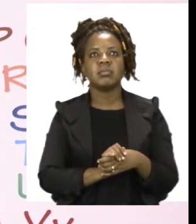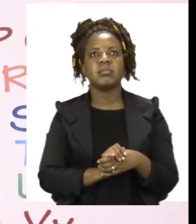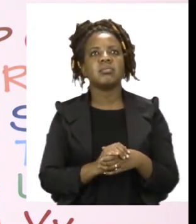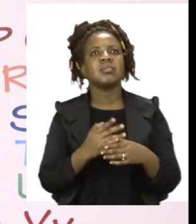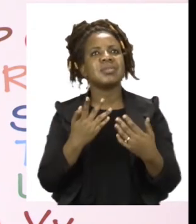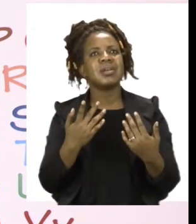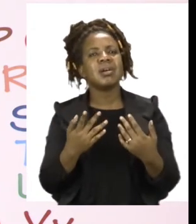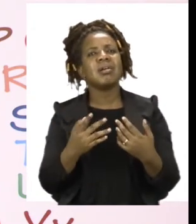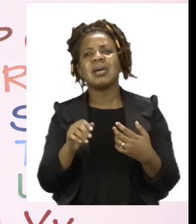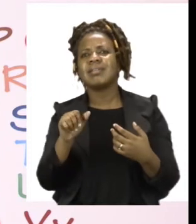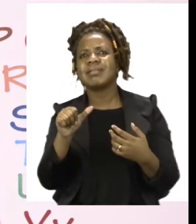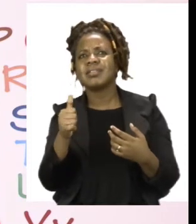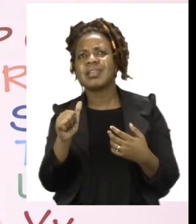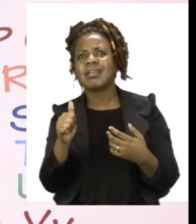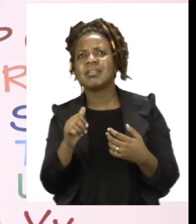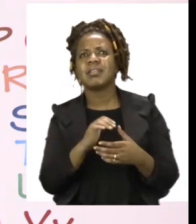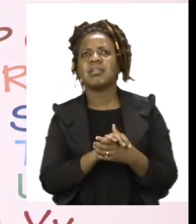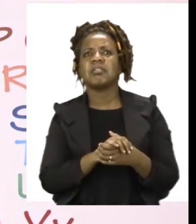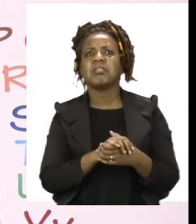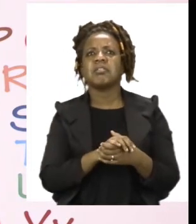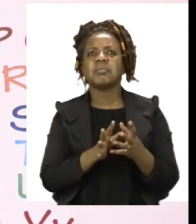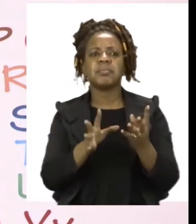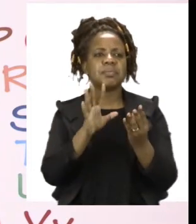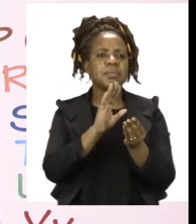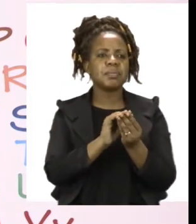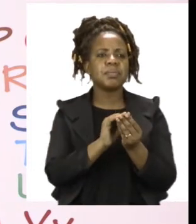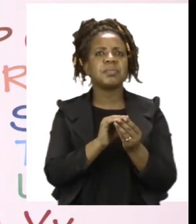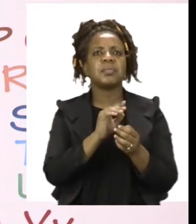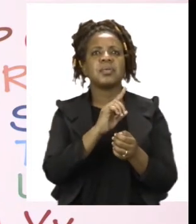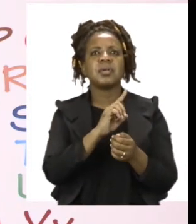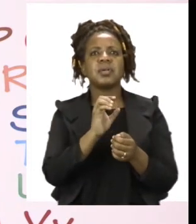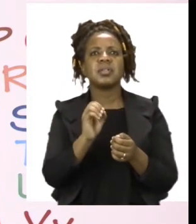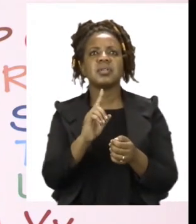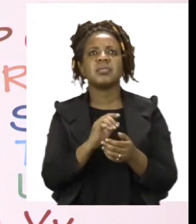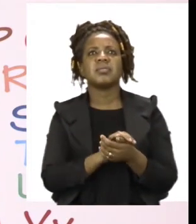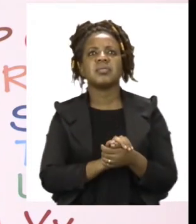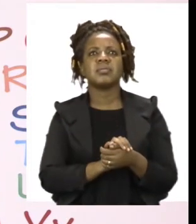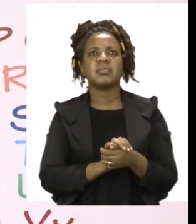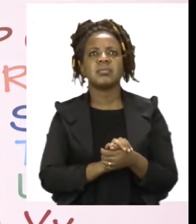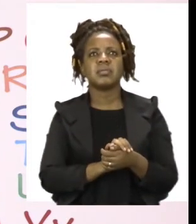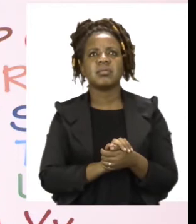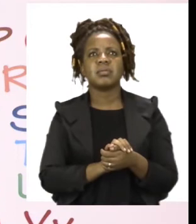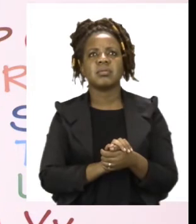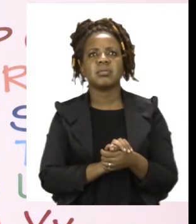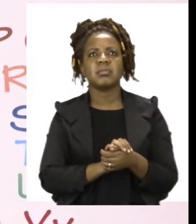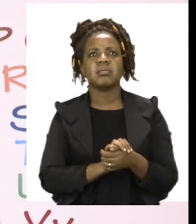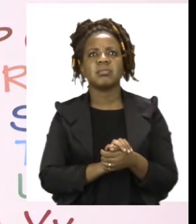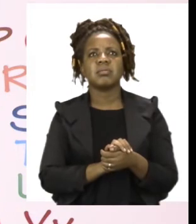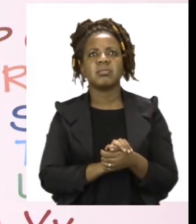others that have five and five. And instead of using our fingers, you can also use your counters.